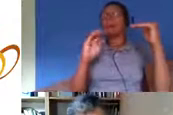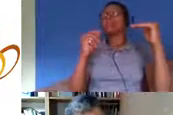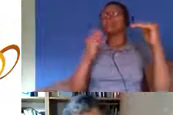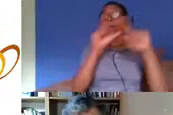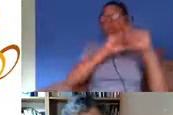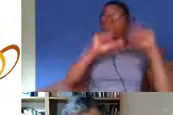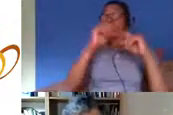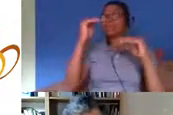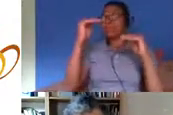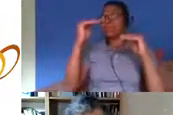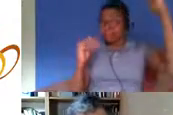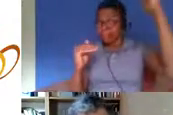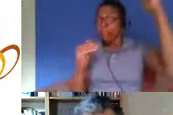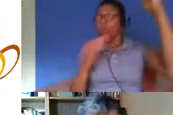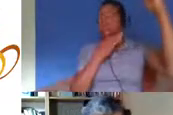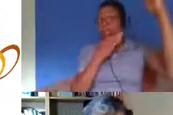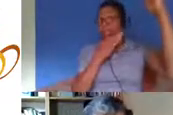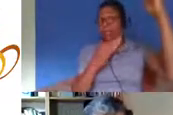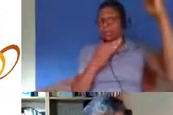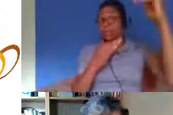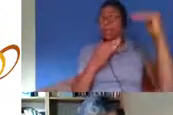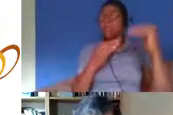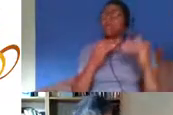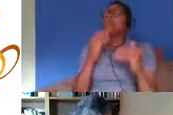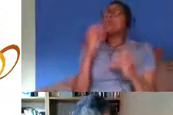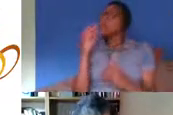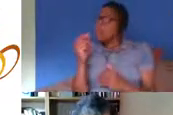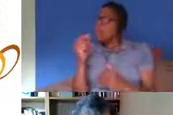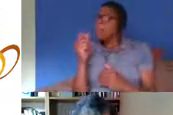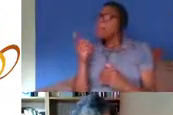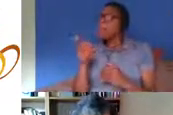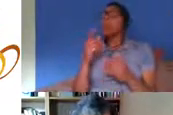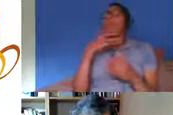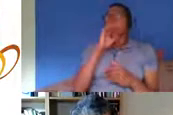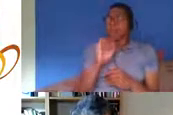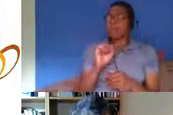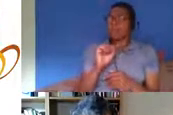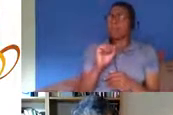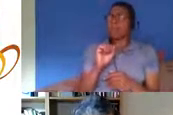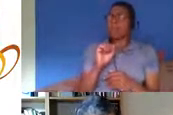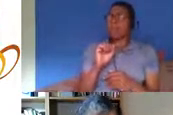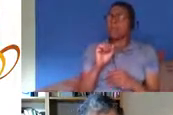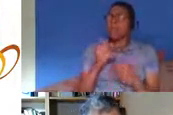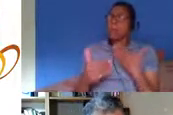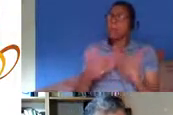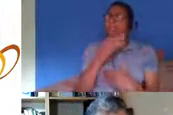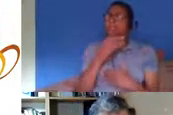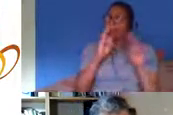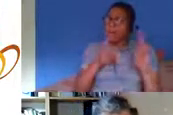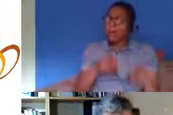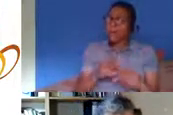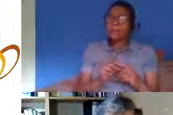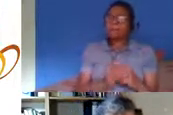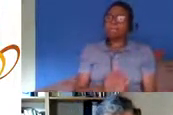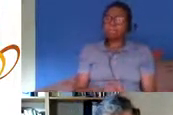also comparatively poor and that was true across all all black minority ethnic communities and particularly so